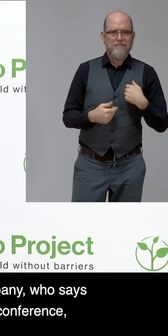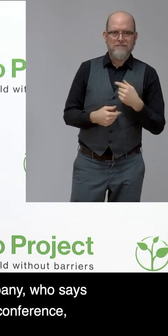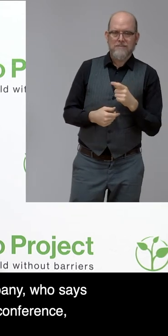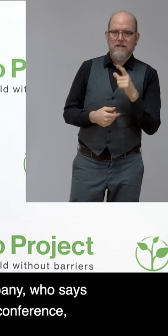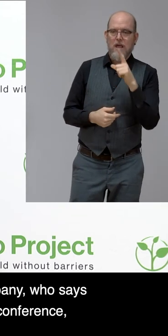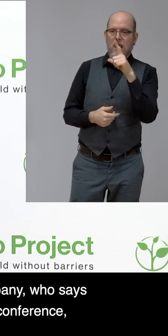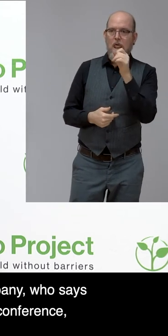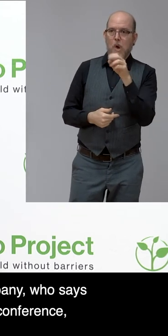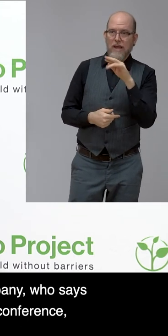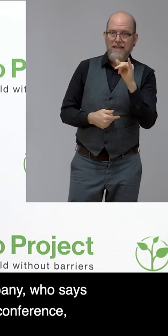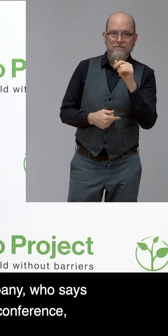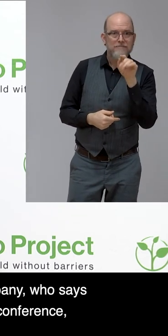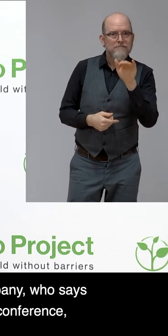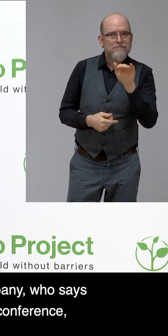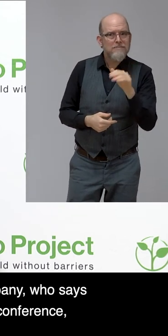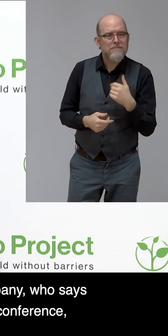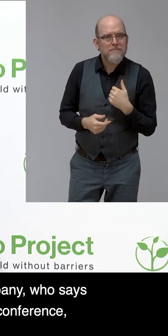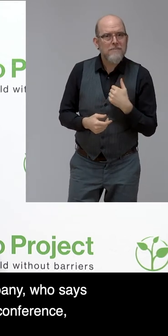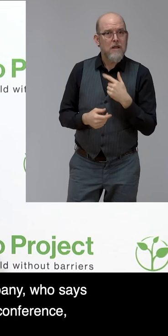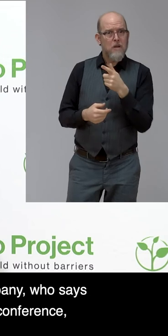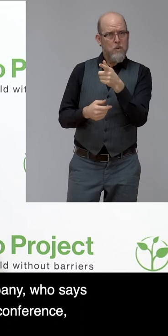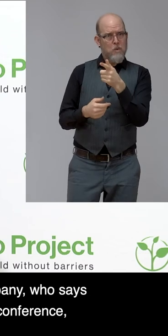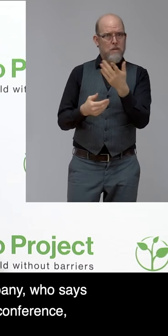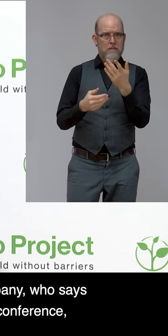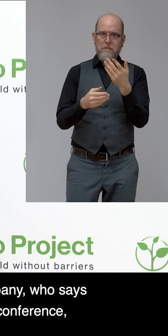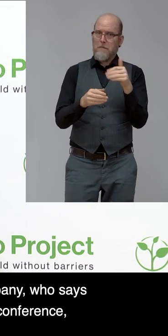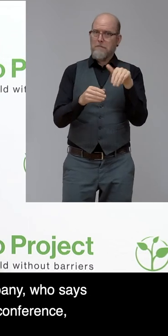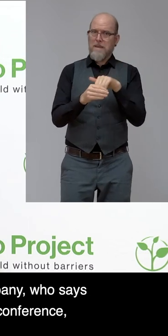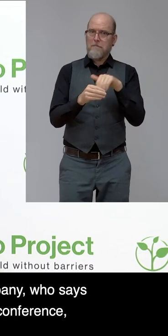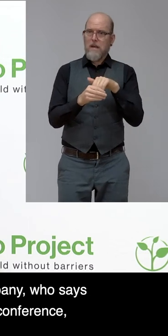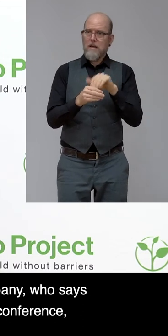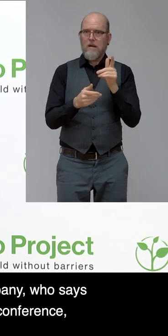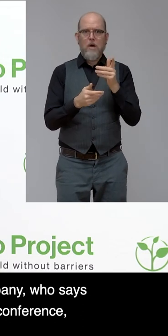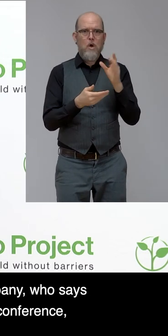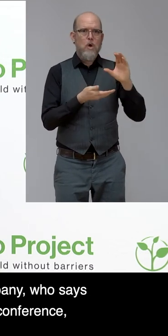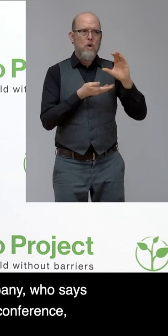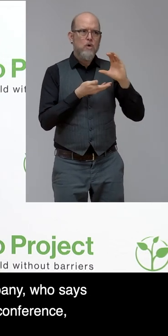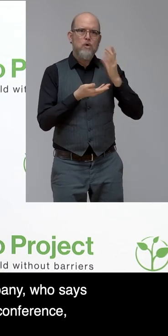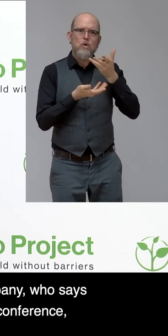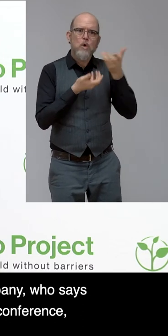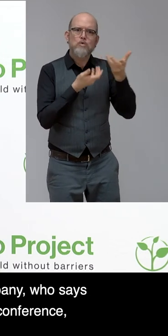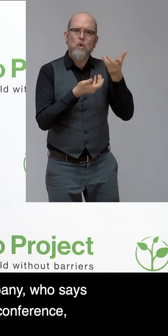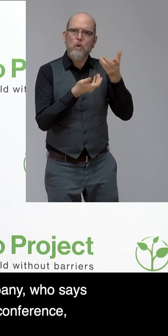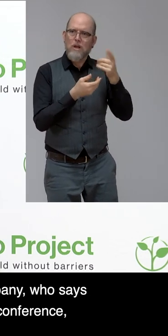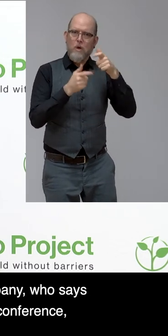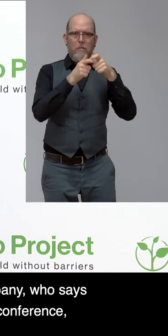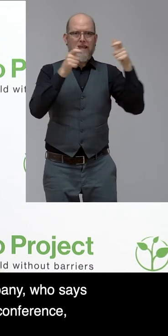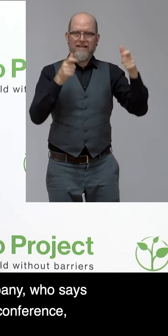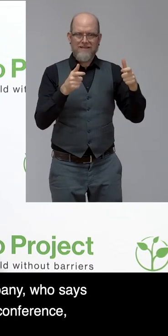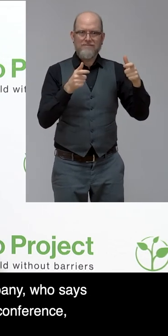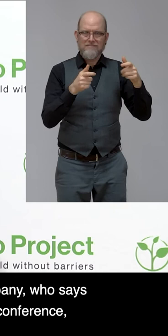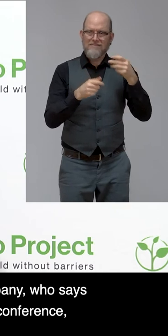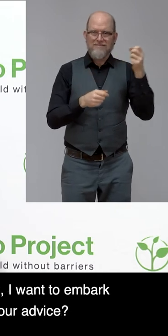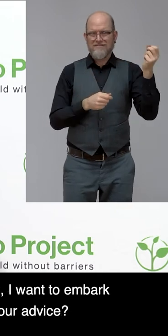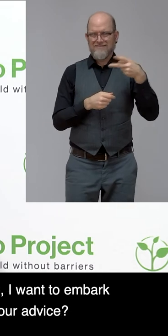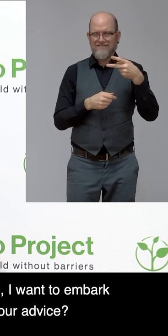a, leading member of a, of a, of a consultancy. If there is a company who says, I'm, I'm not convinced I've been part